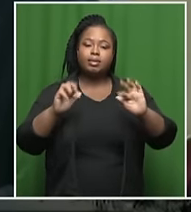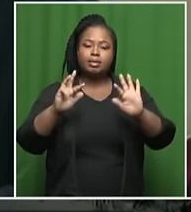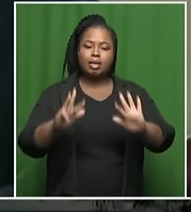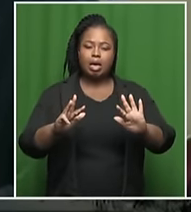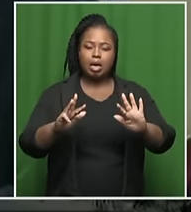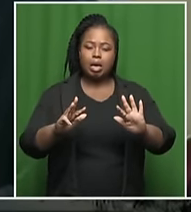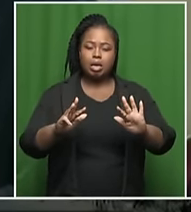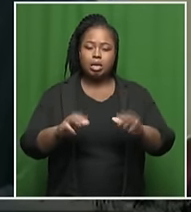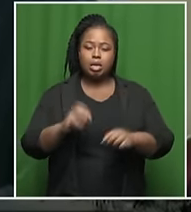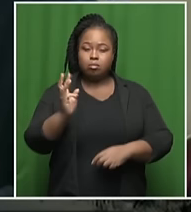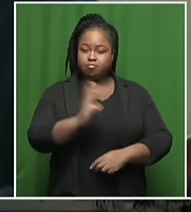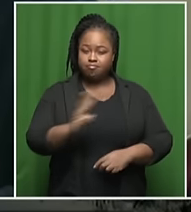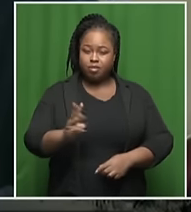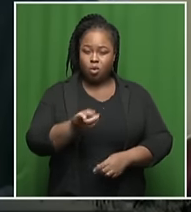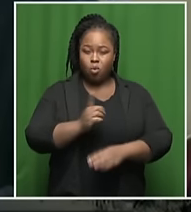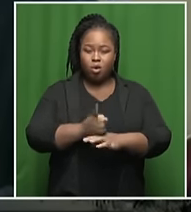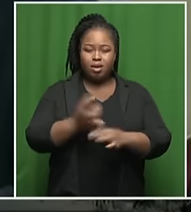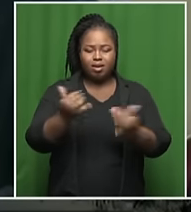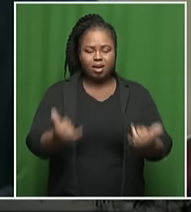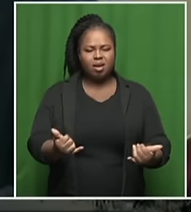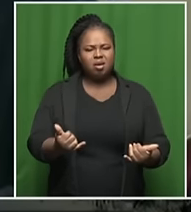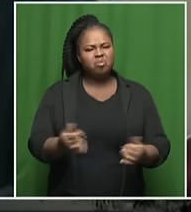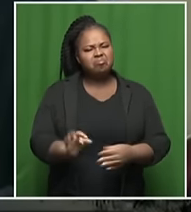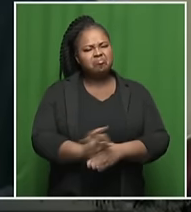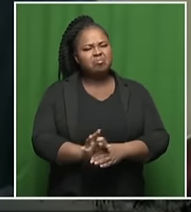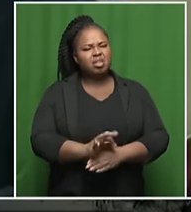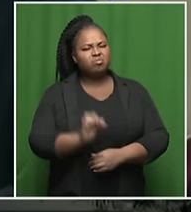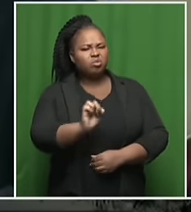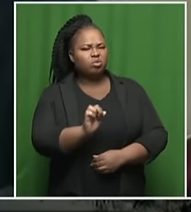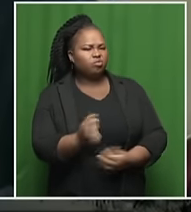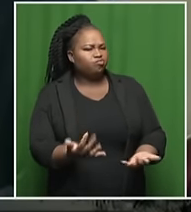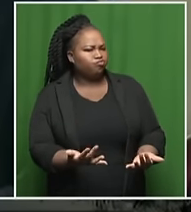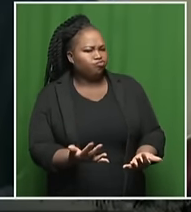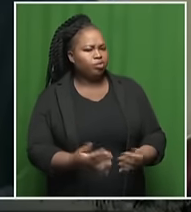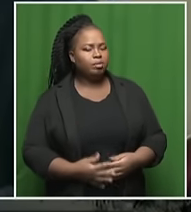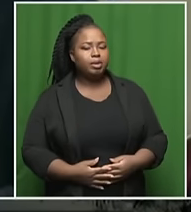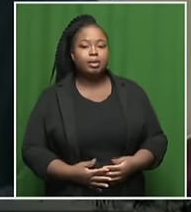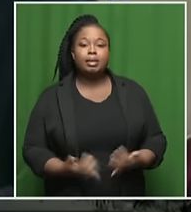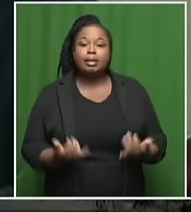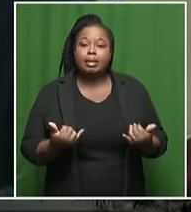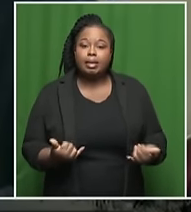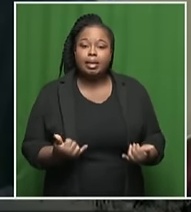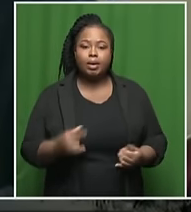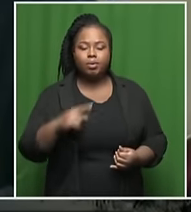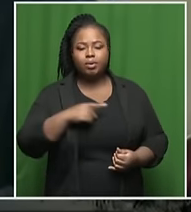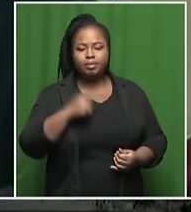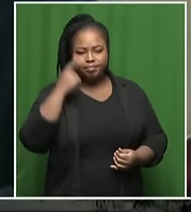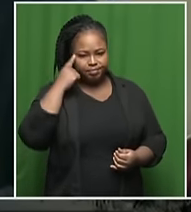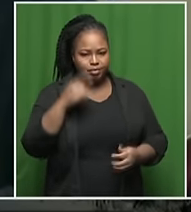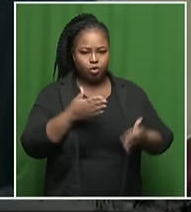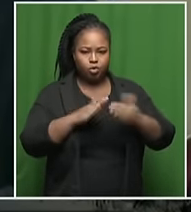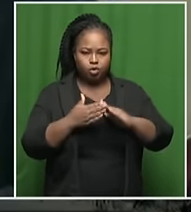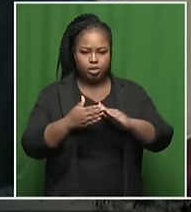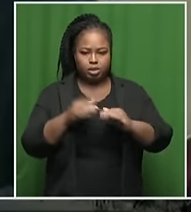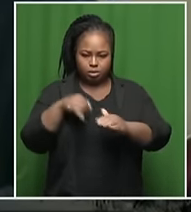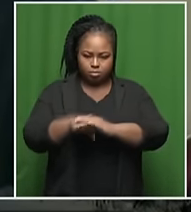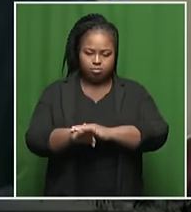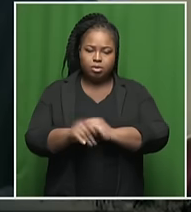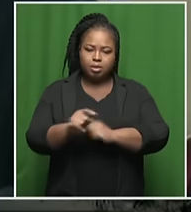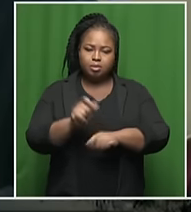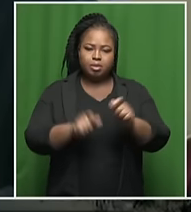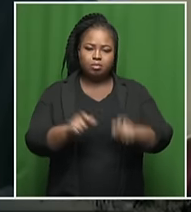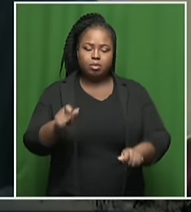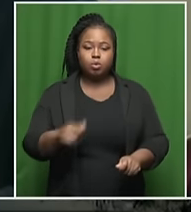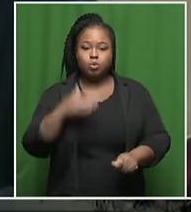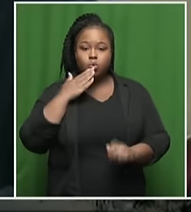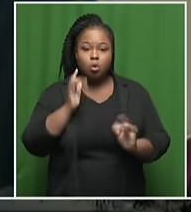So what are your plans for that? And I suppose this is also an opportunity to speak to communities directly. Those people